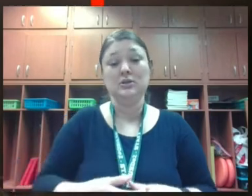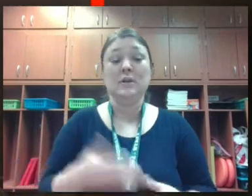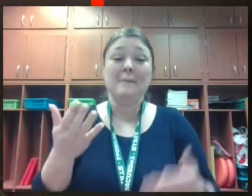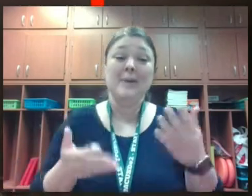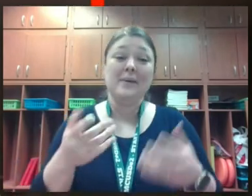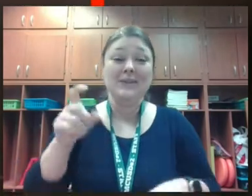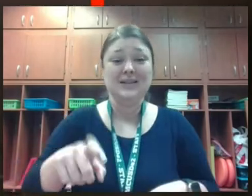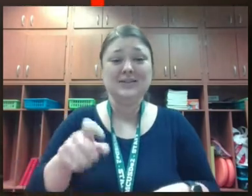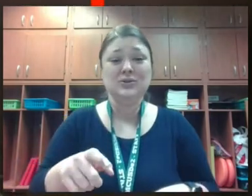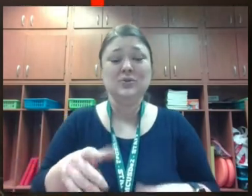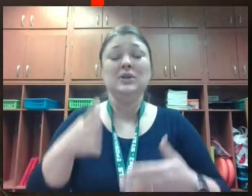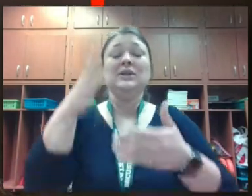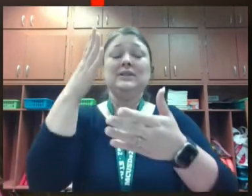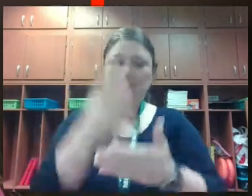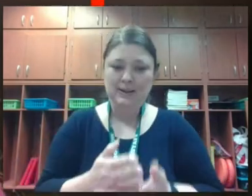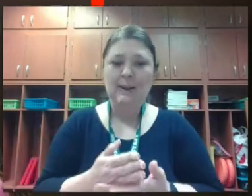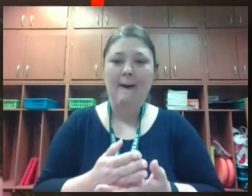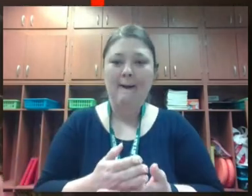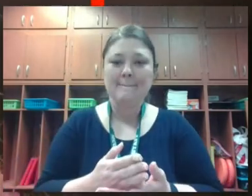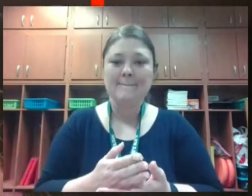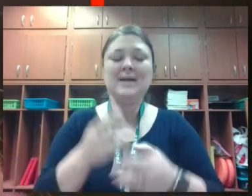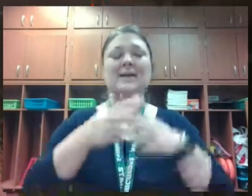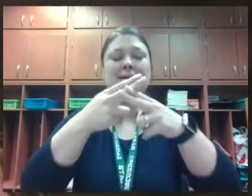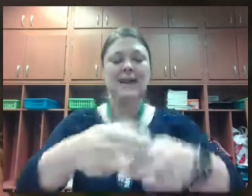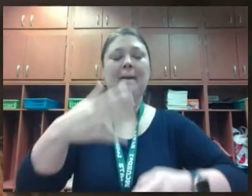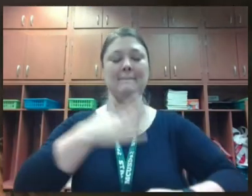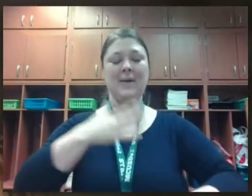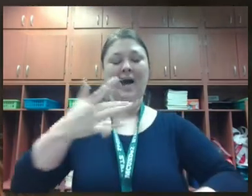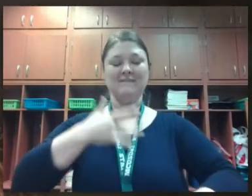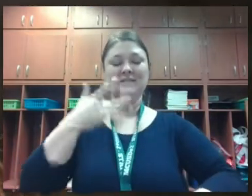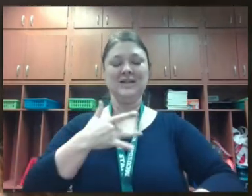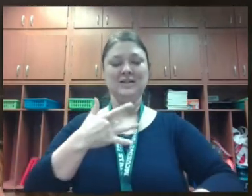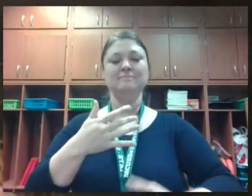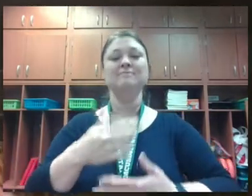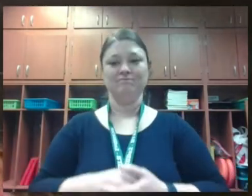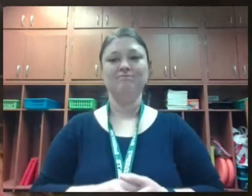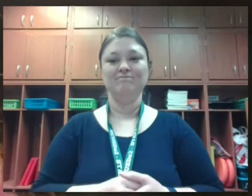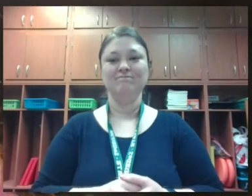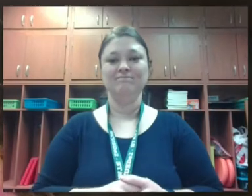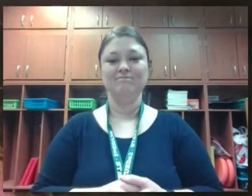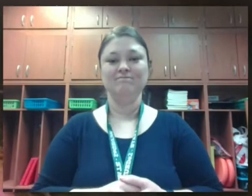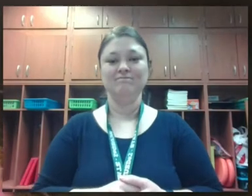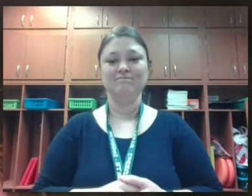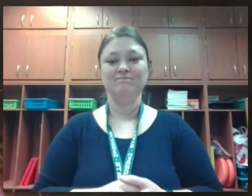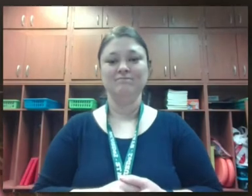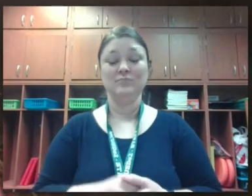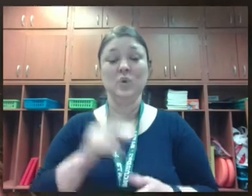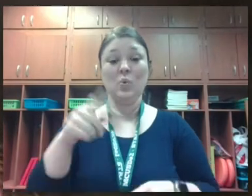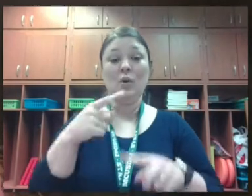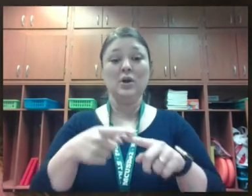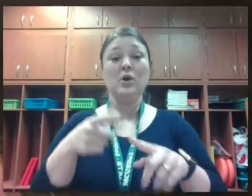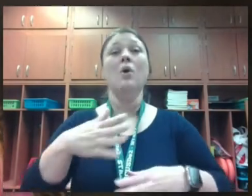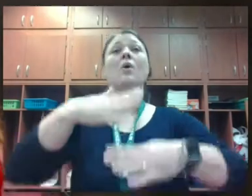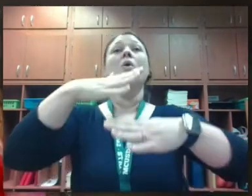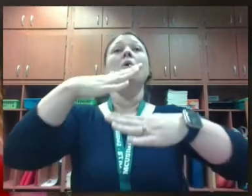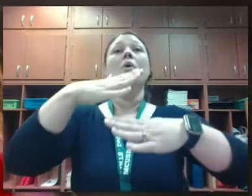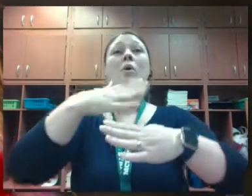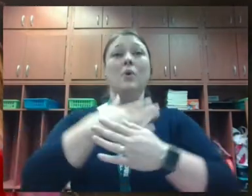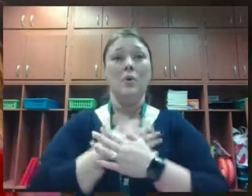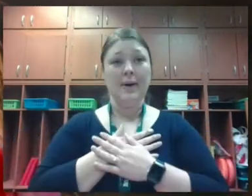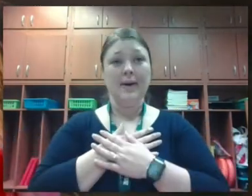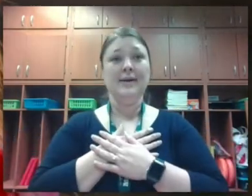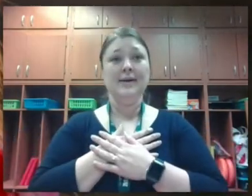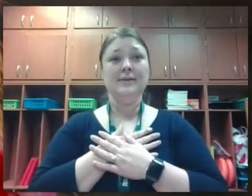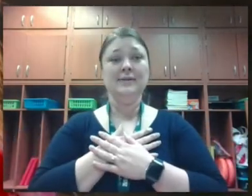moment stop and name her feelings once you take a moment stop